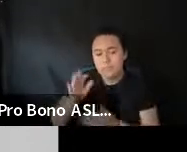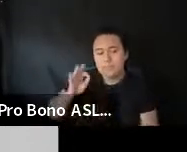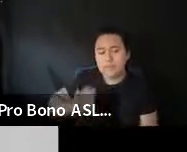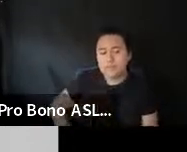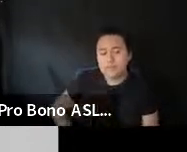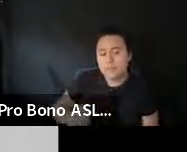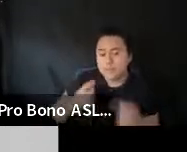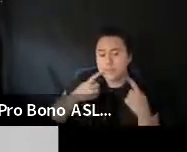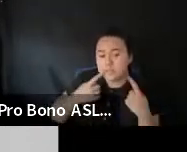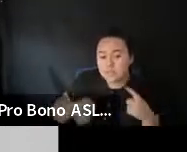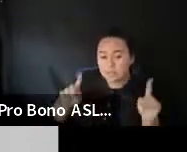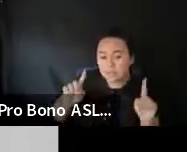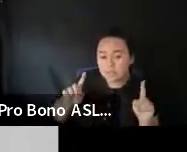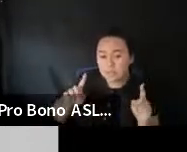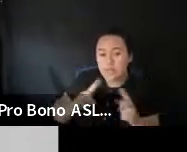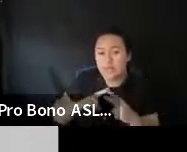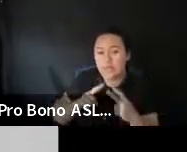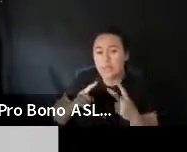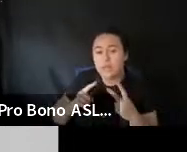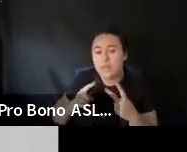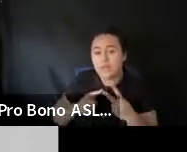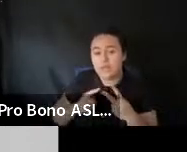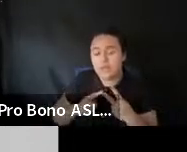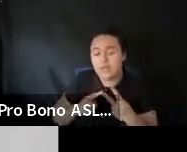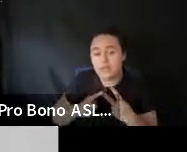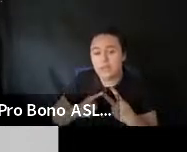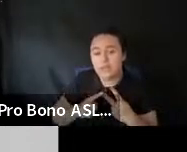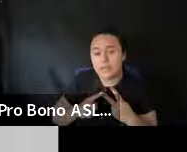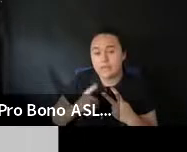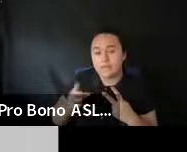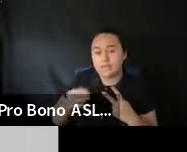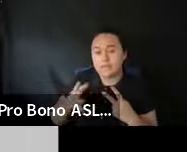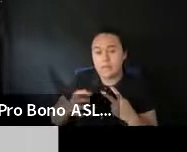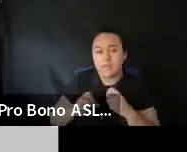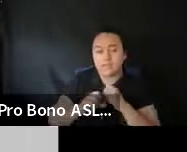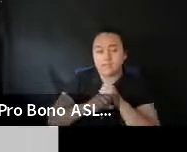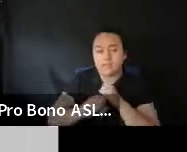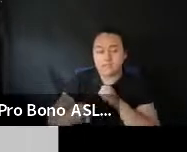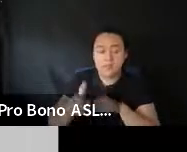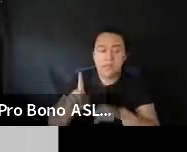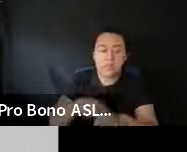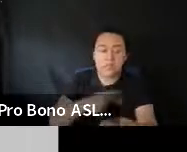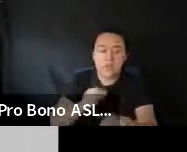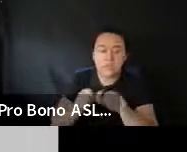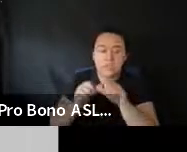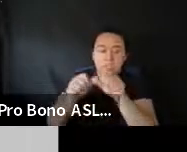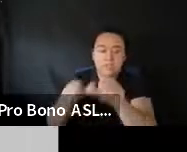Successful. And. Uh. Has given us some longevity in the program. Is that.